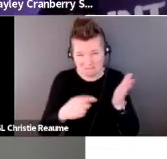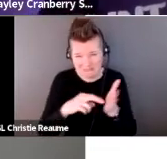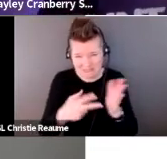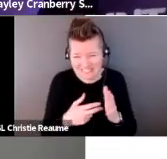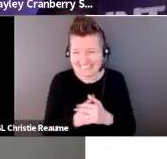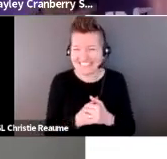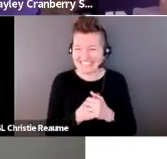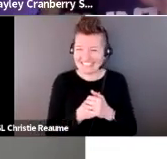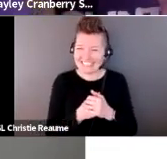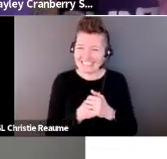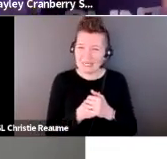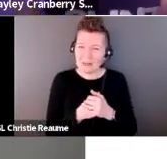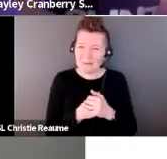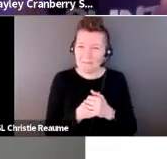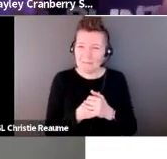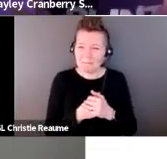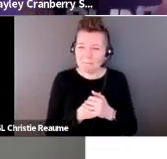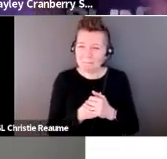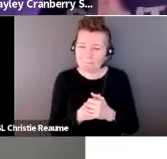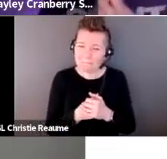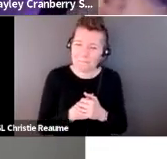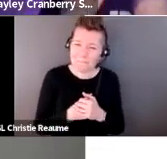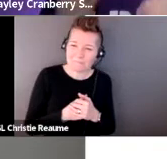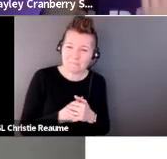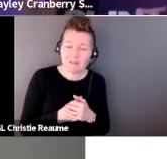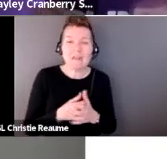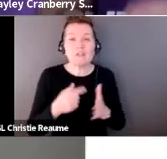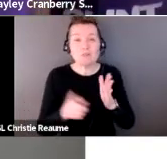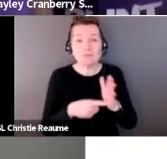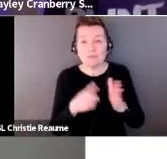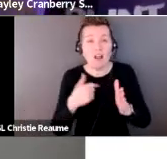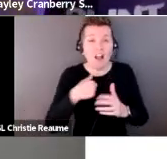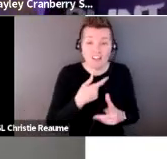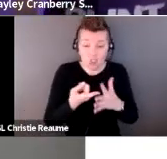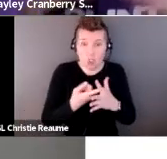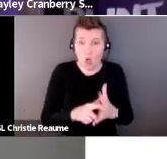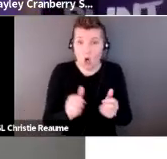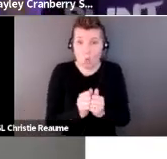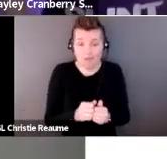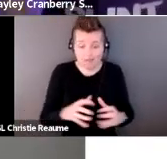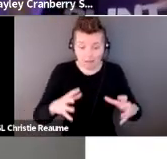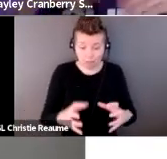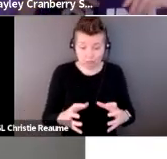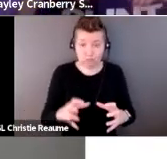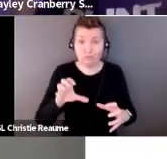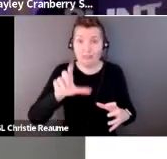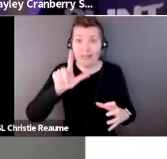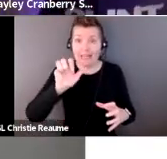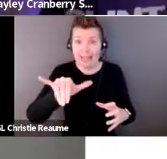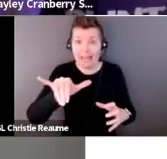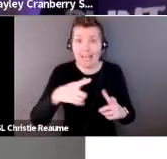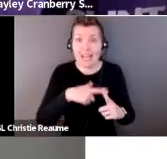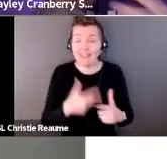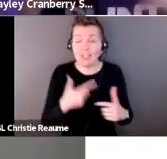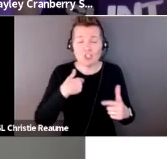is just starting with clay and feeling it and just kind of making whatever comes to my hands.